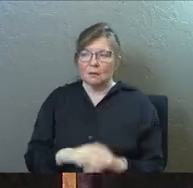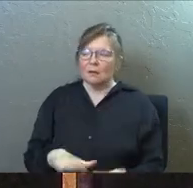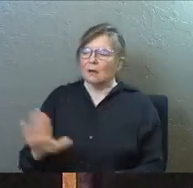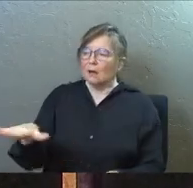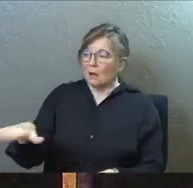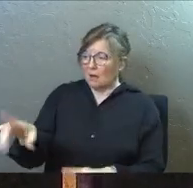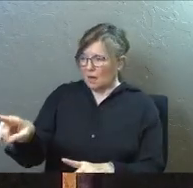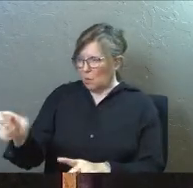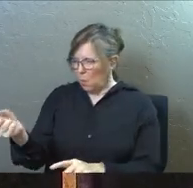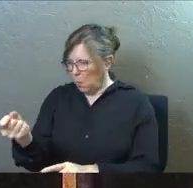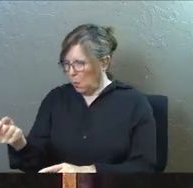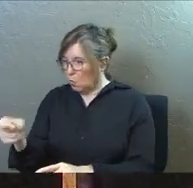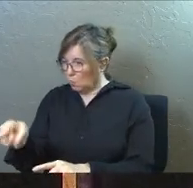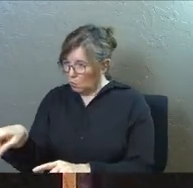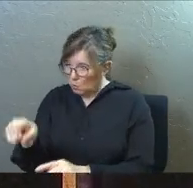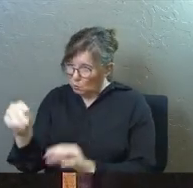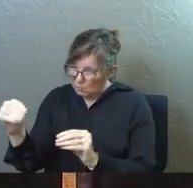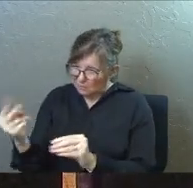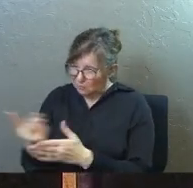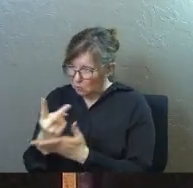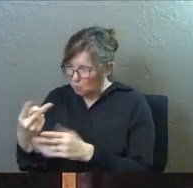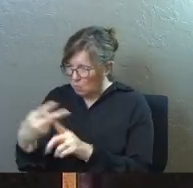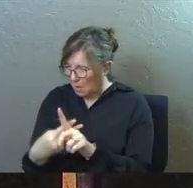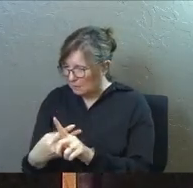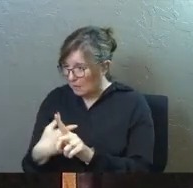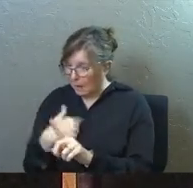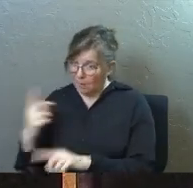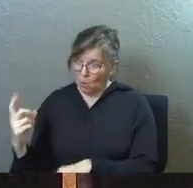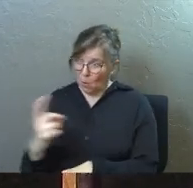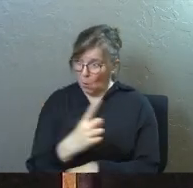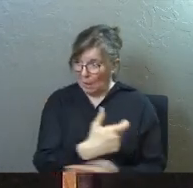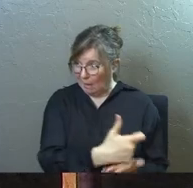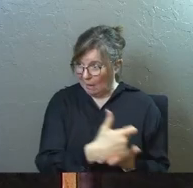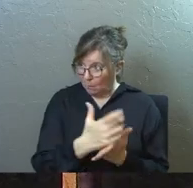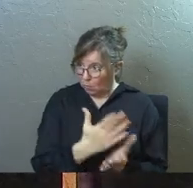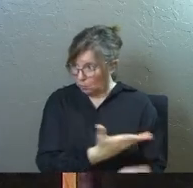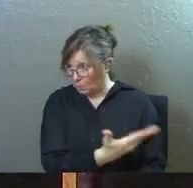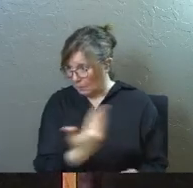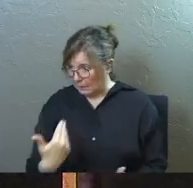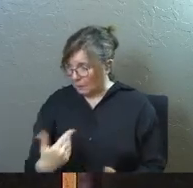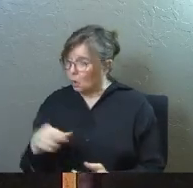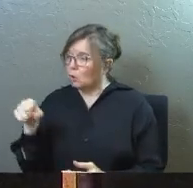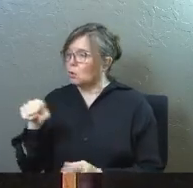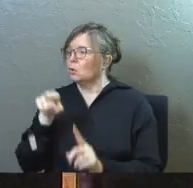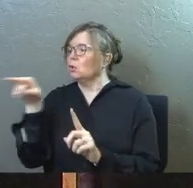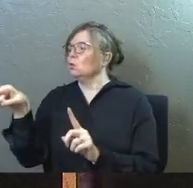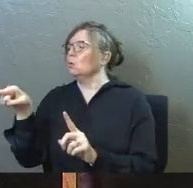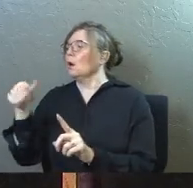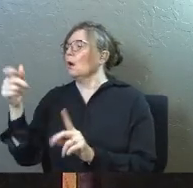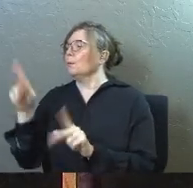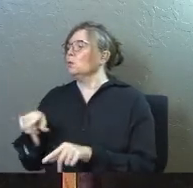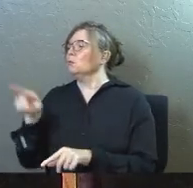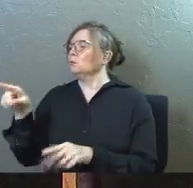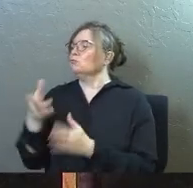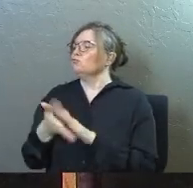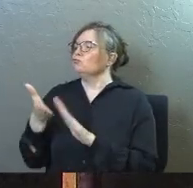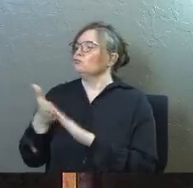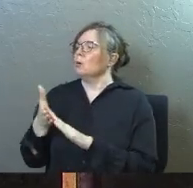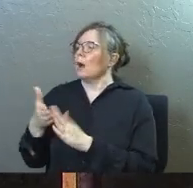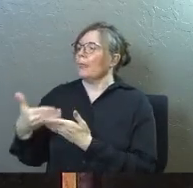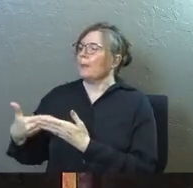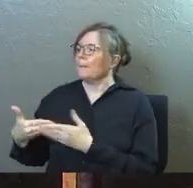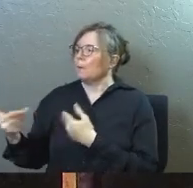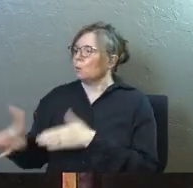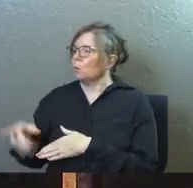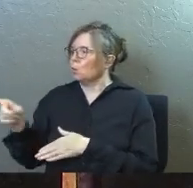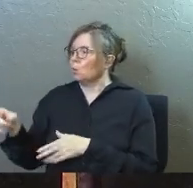going to have to fill the pulpit for two months while I go, because I'm going to go get this helper. And how about you over there? You're going to run the nursery while I'm gone. You're